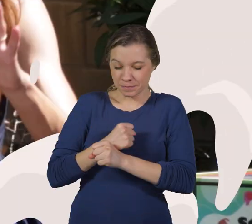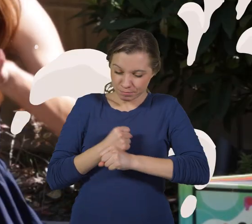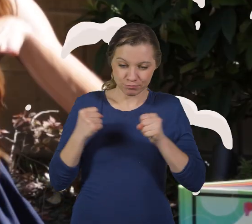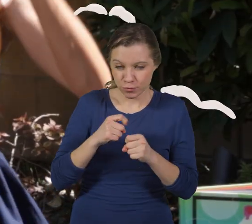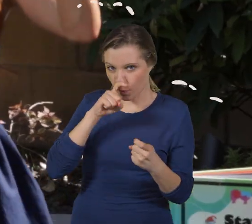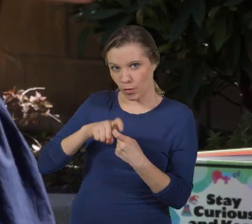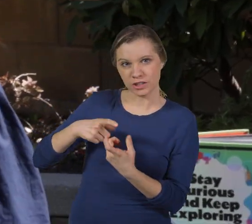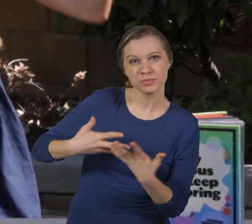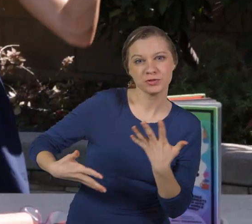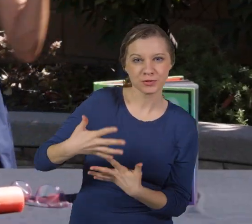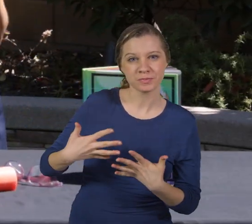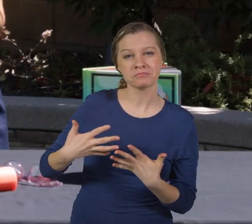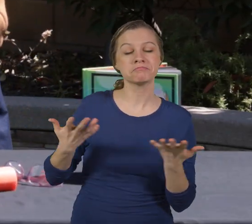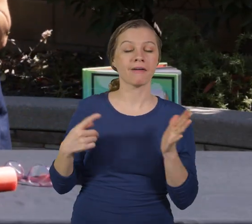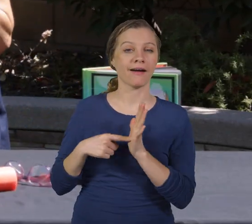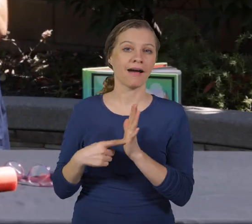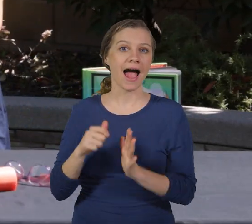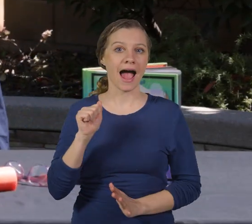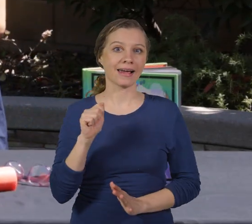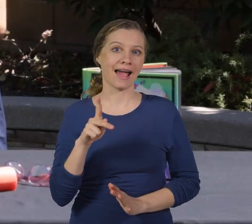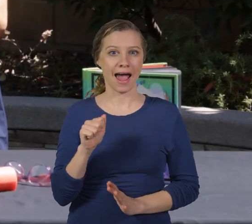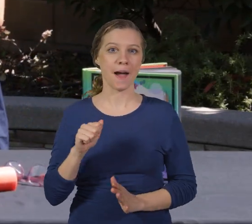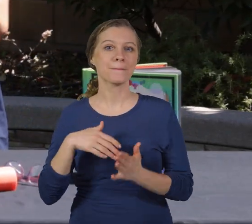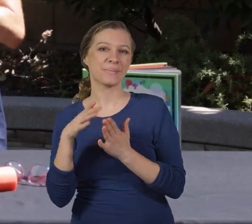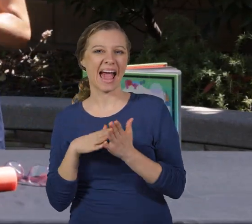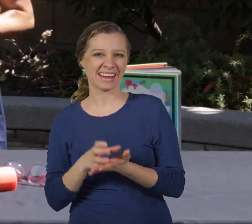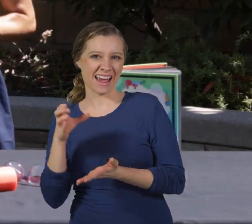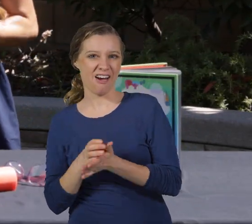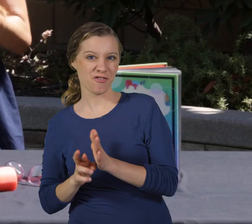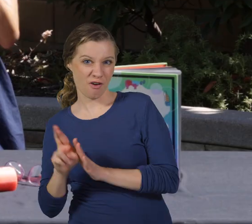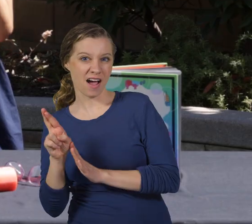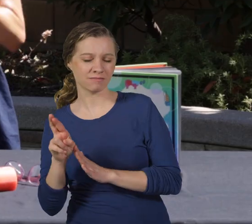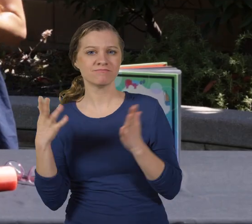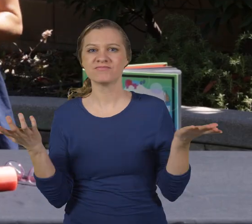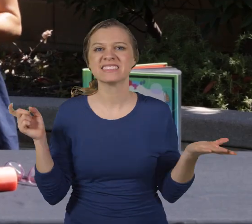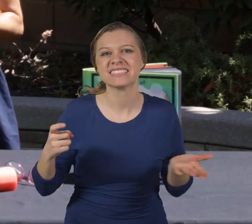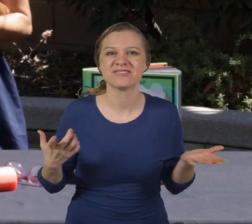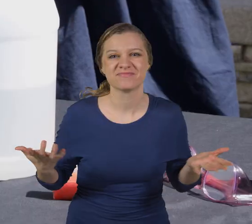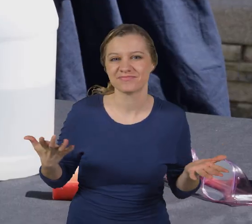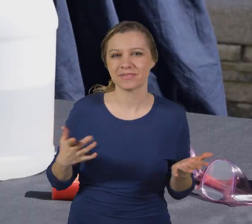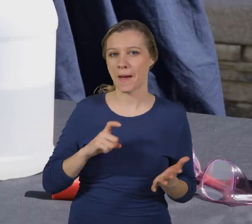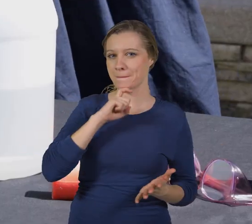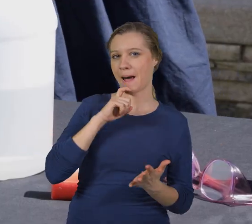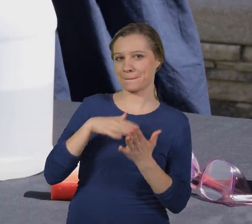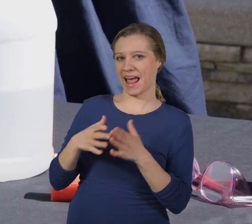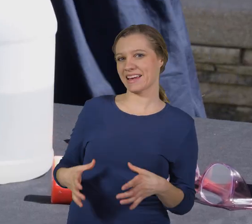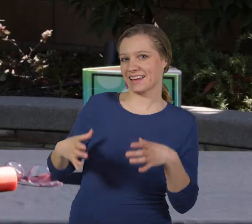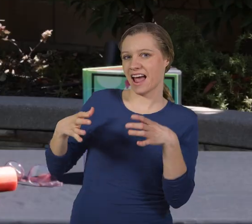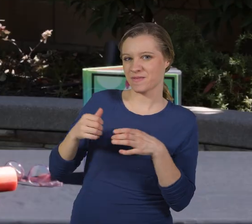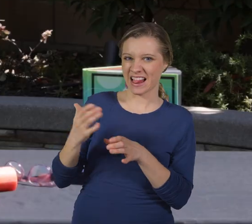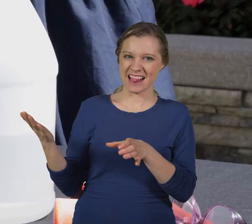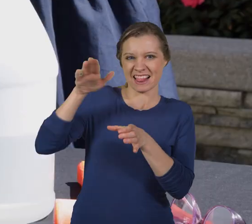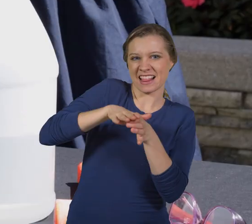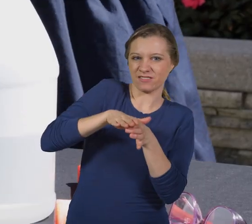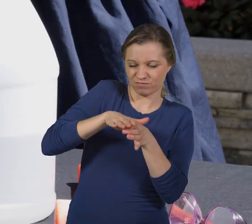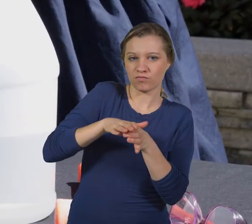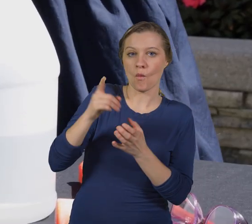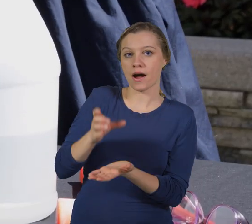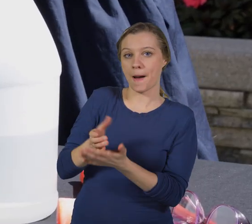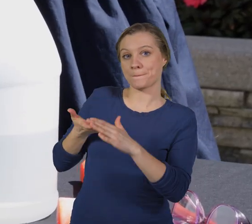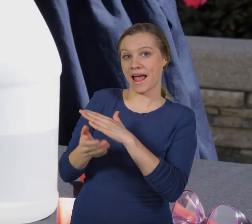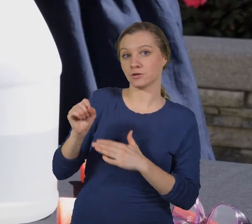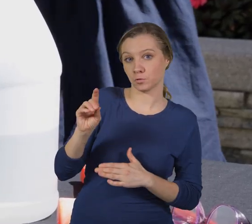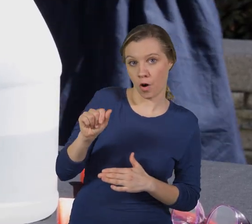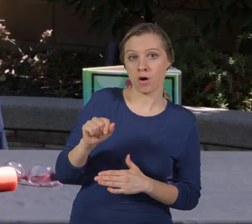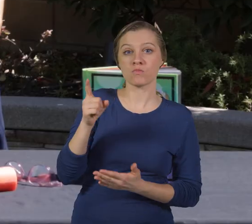To make your Exploding Witches Brew, aka Paint Can Rocket, here's what you need. A metal paint can with a lid, one cup